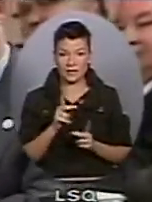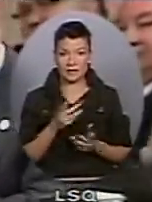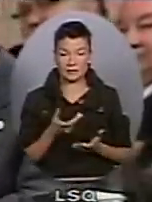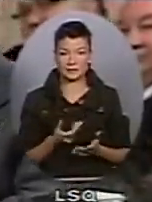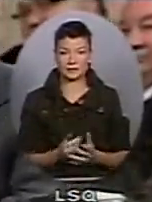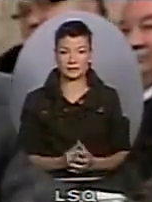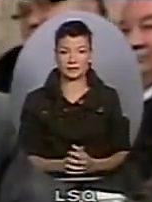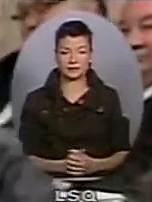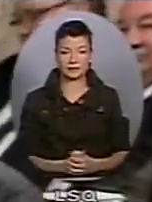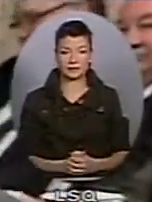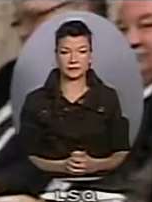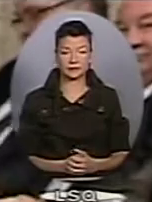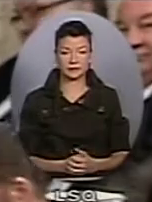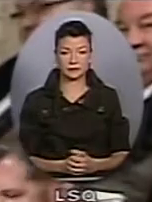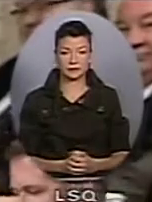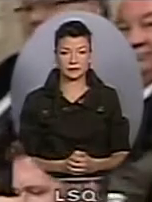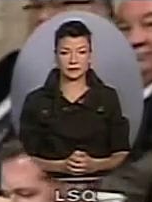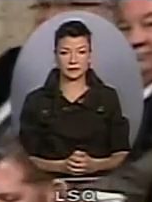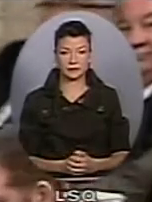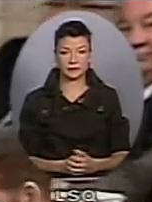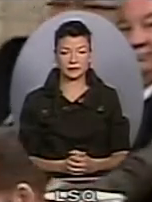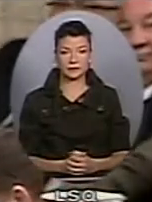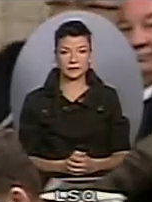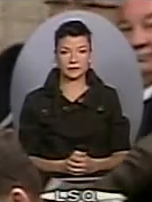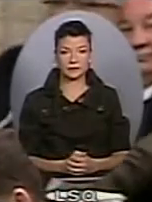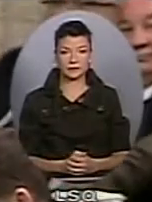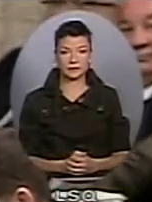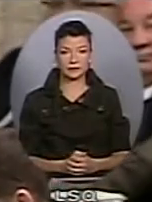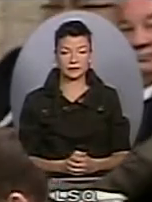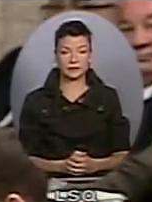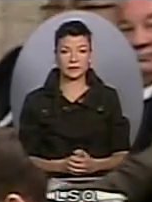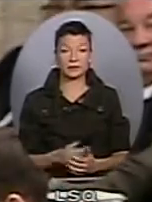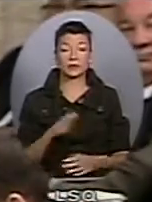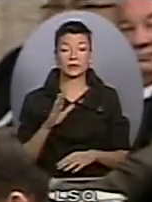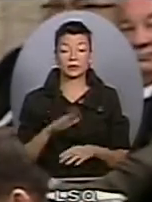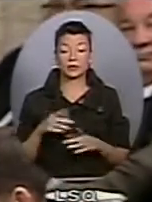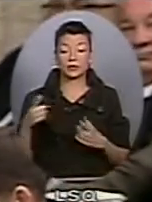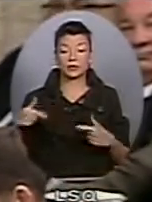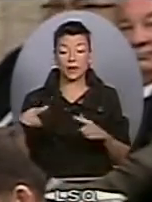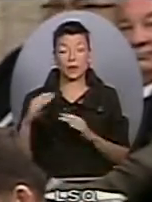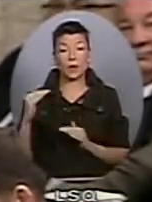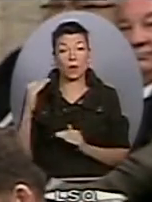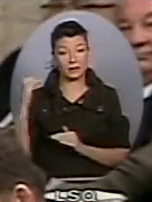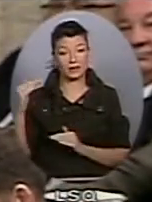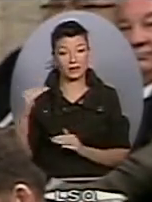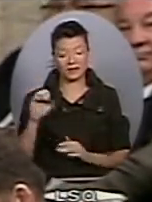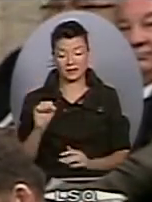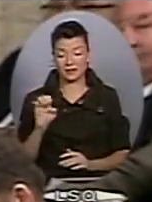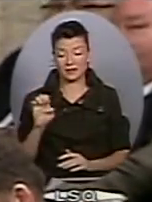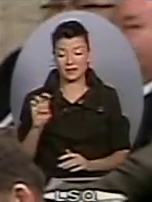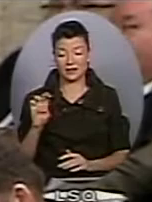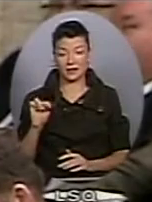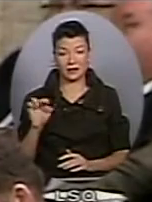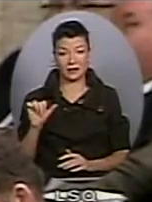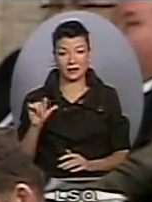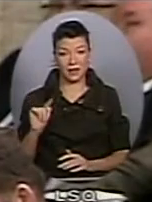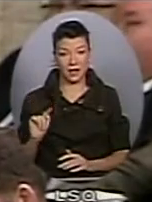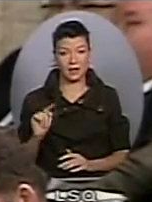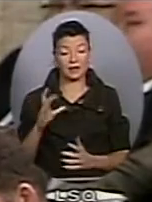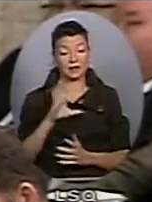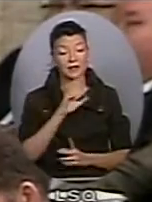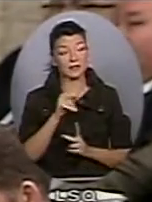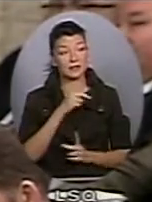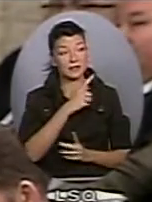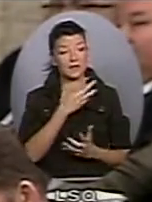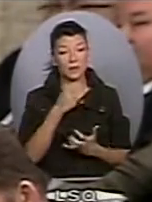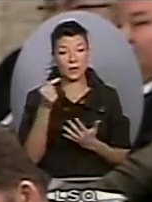And again, specifically on the issue of the Senate, Canadians do want action. They want a party that puts forward a serious plan. So, we have legislation before the House that